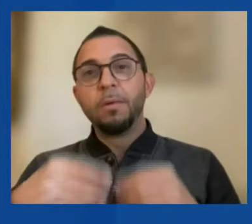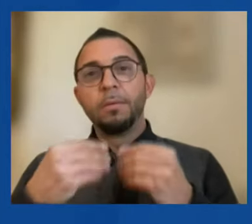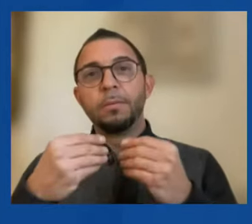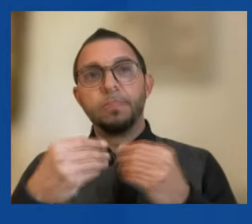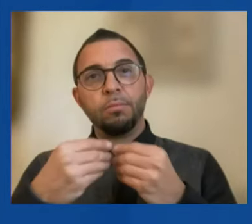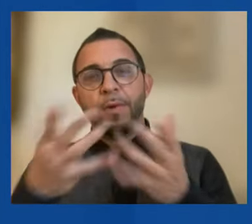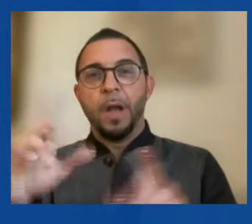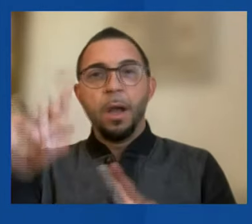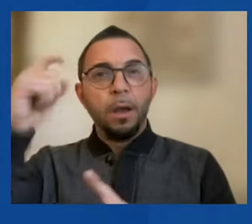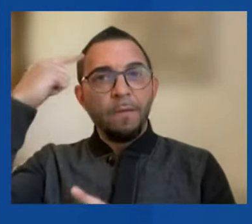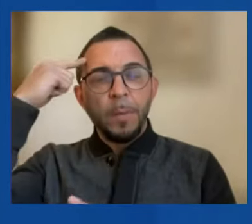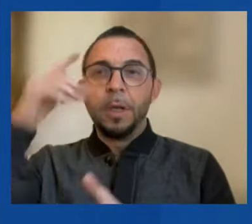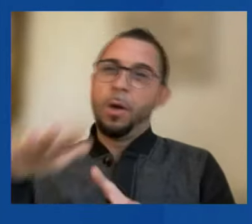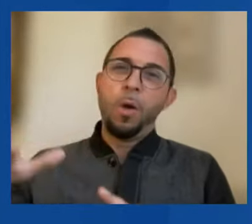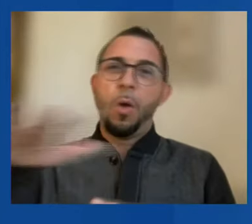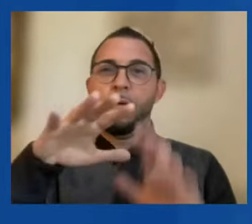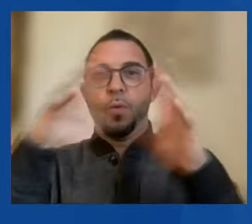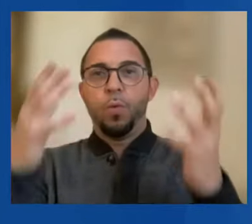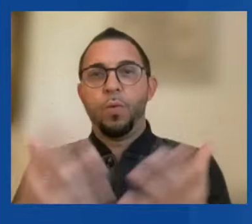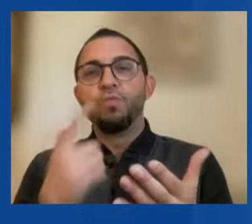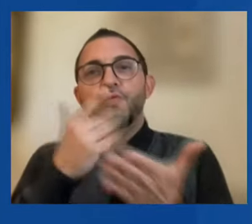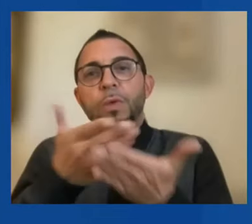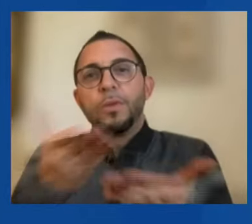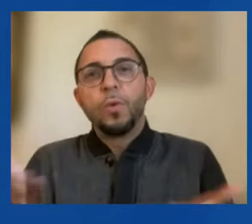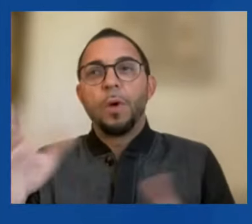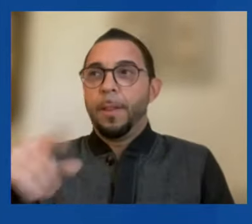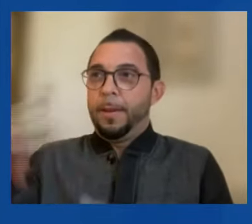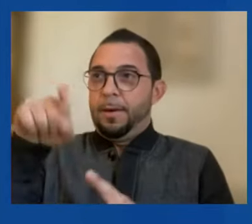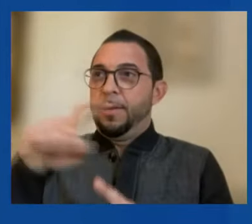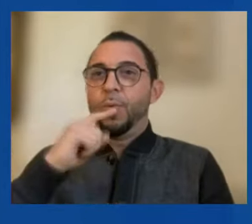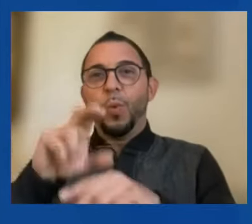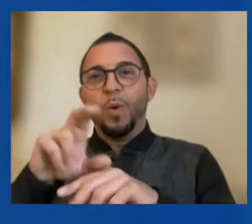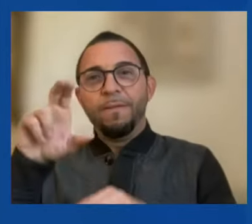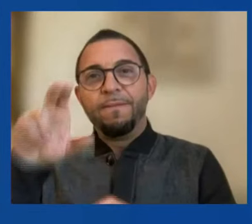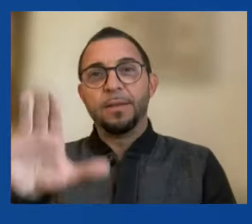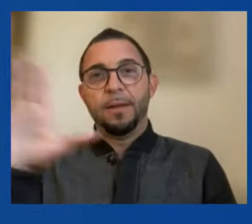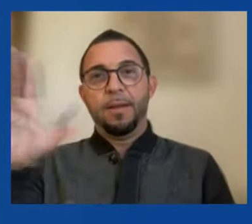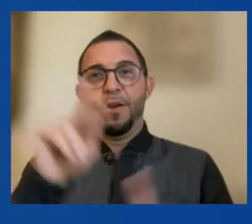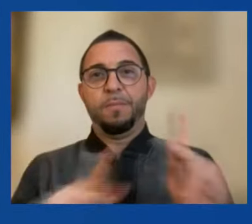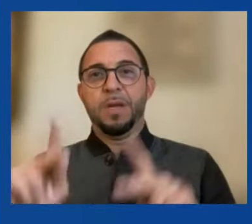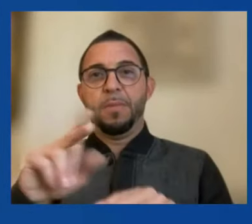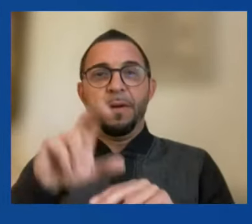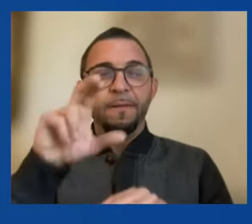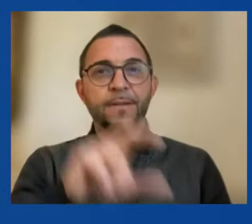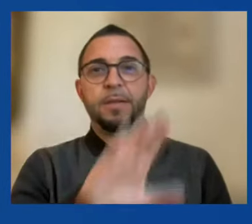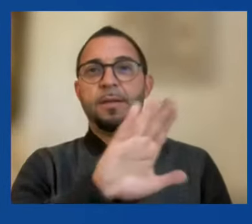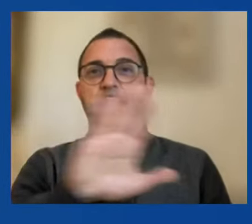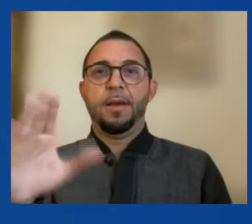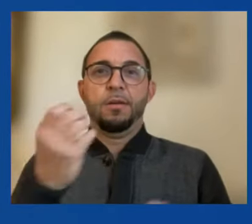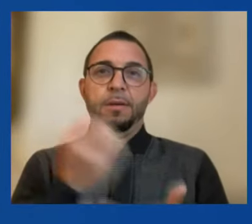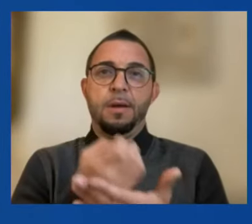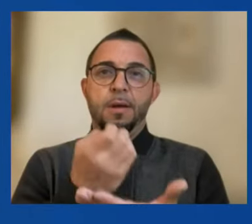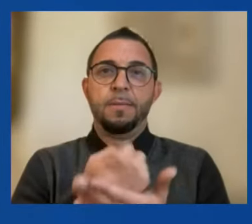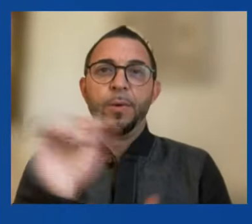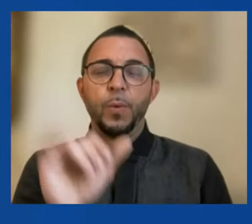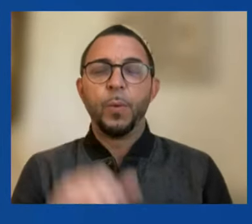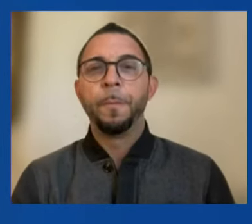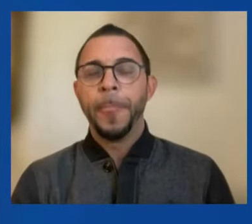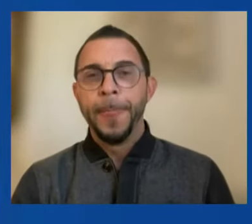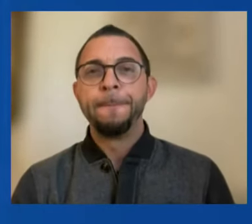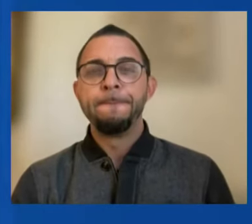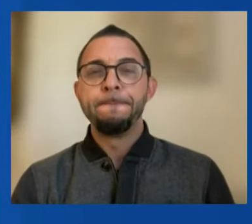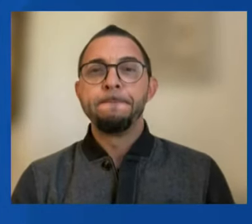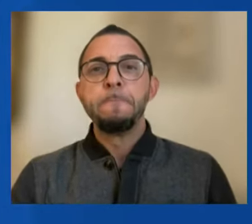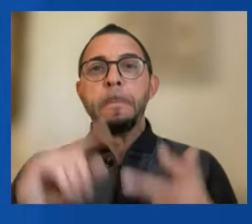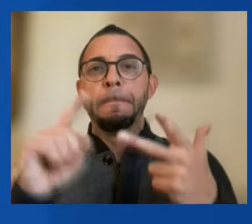the resources they need to invest in their people and economies. Third, we must ensure